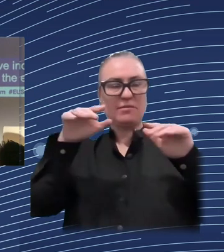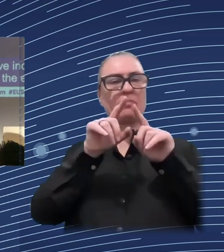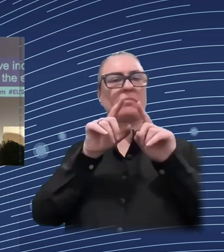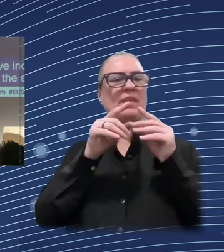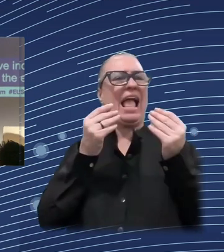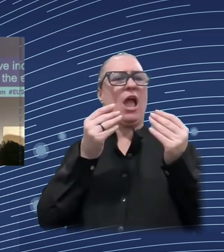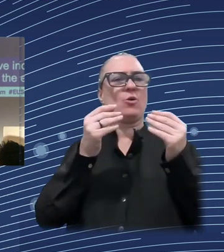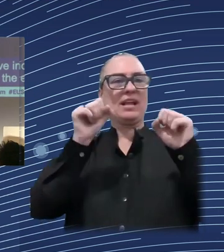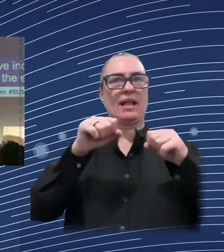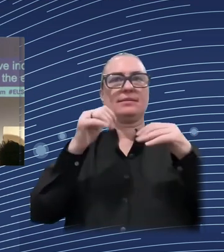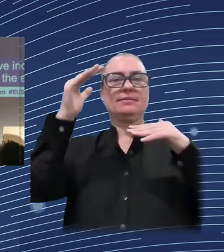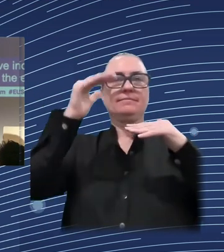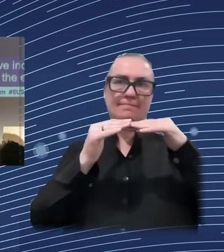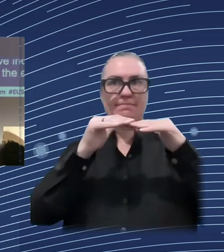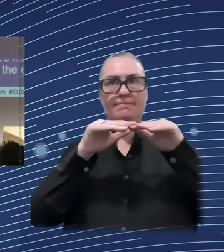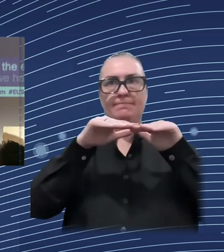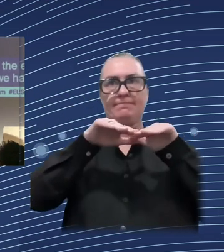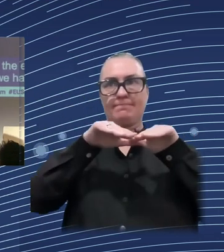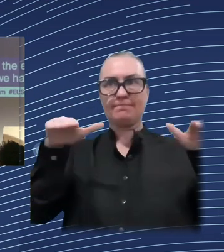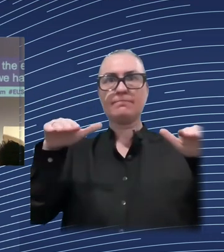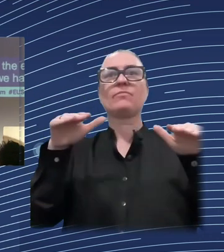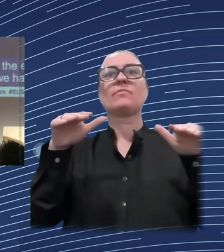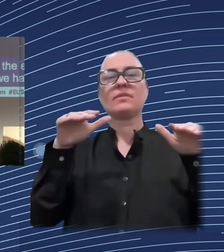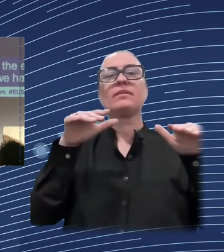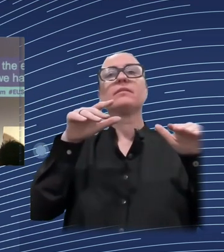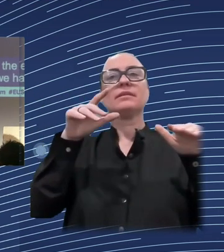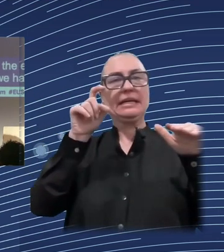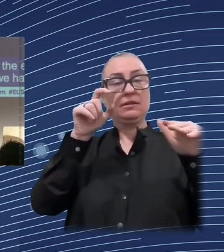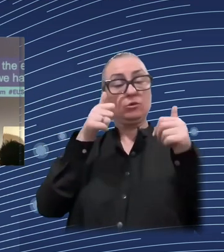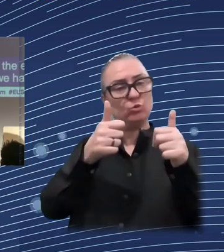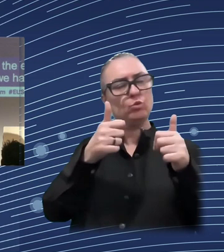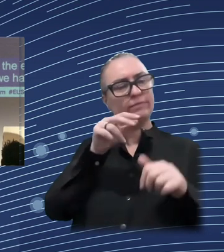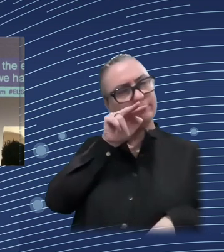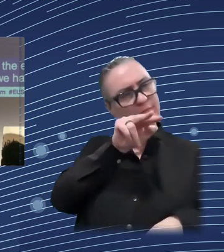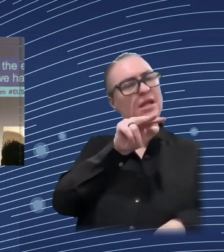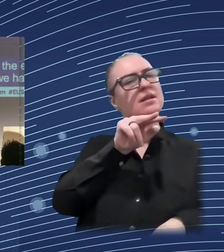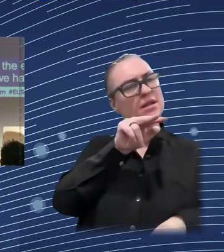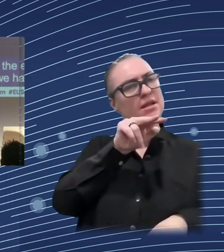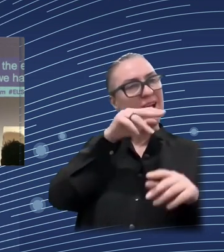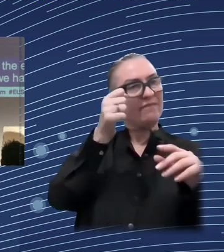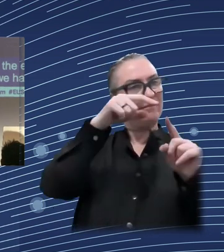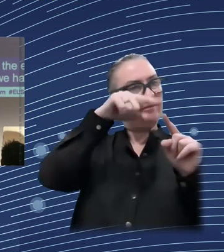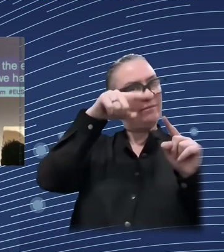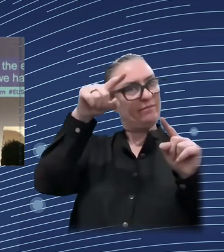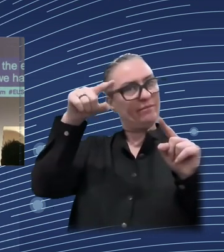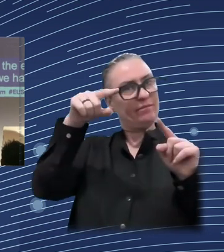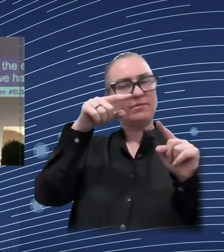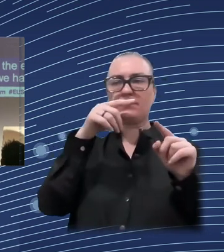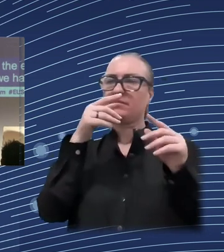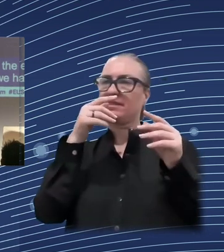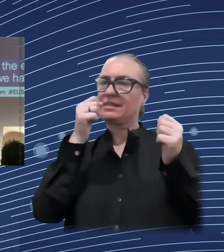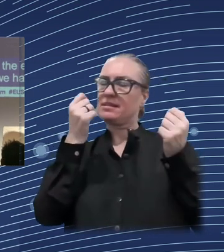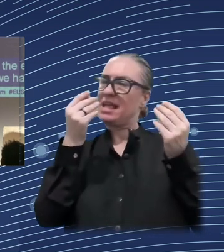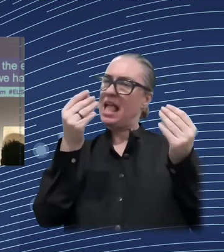the data for that kind of forward modeling yet. Although I do like the set of up forecast for skills, you could you could do something with that.